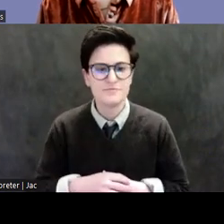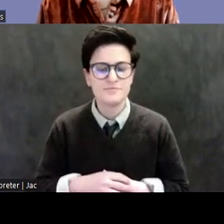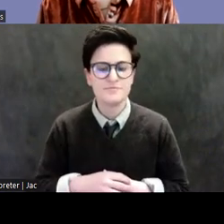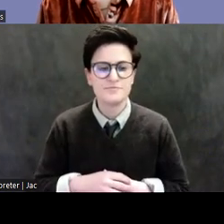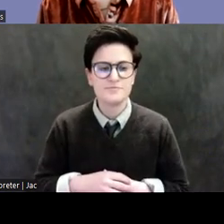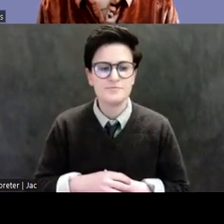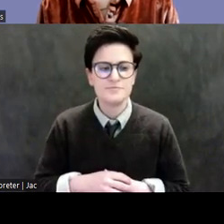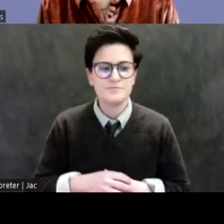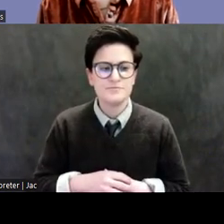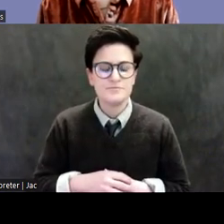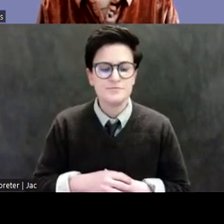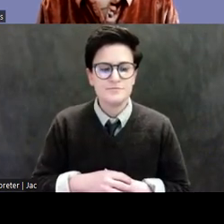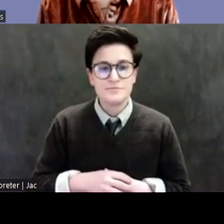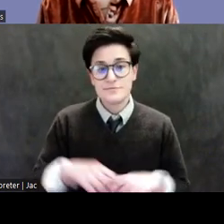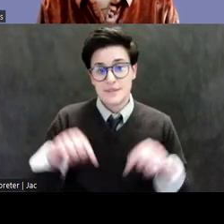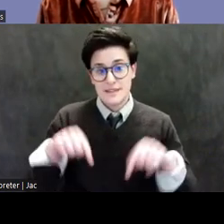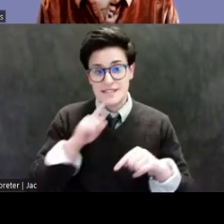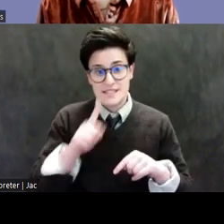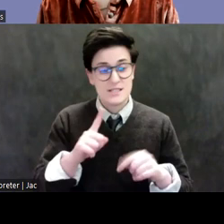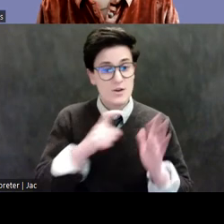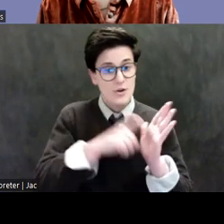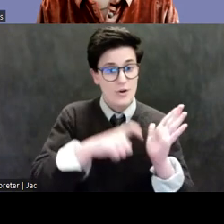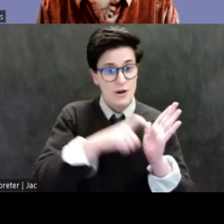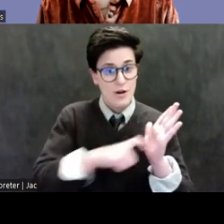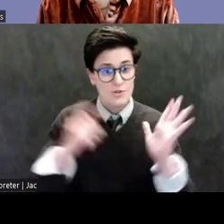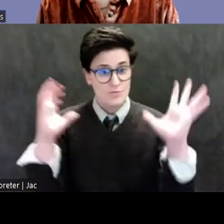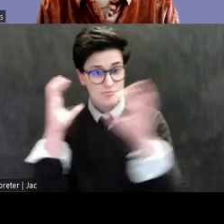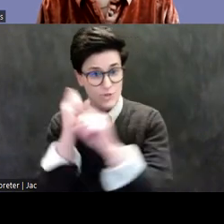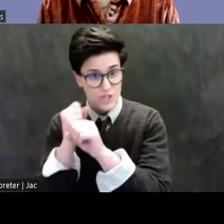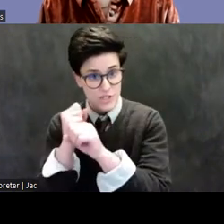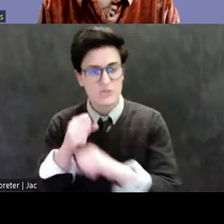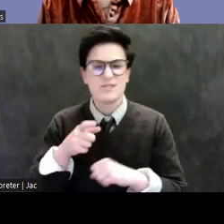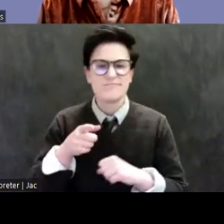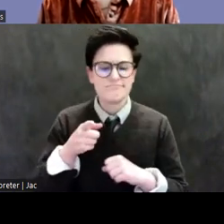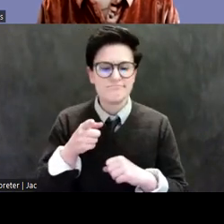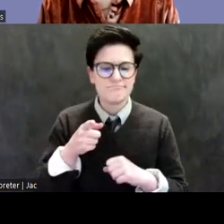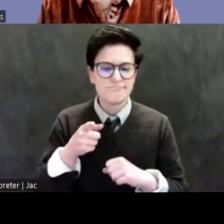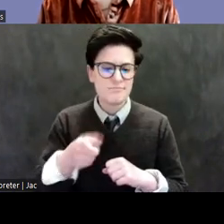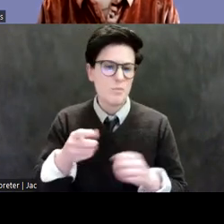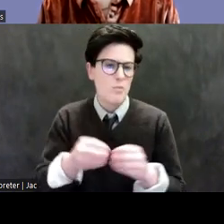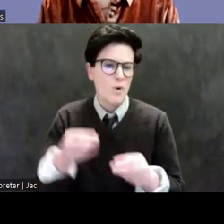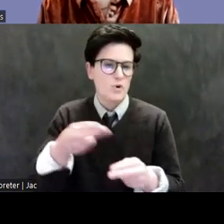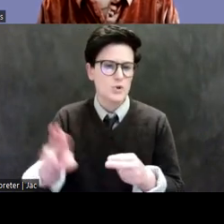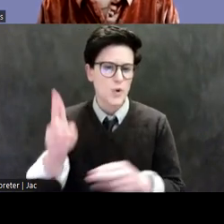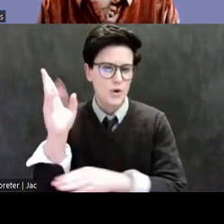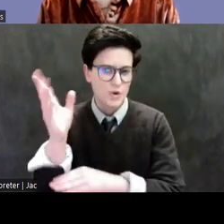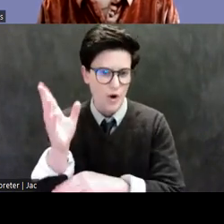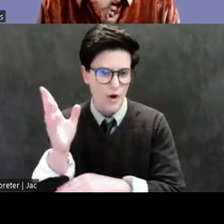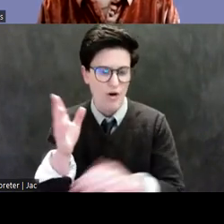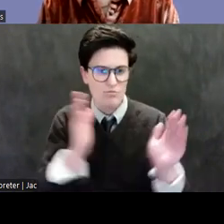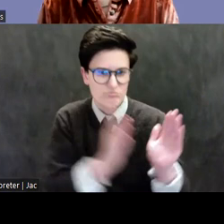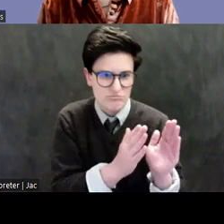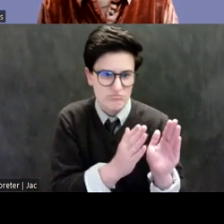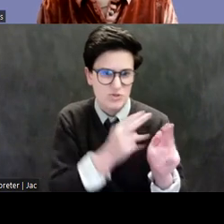This is Archaeology of Bridge. So it's a shorter talk. And then we'll spend the rest of the hour for Q&A. So any